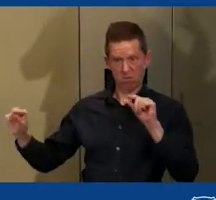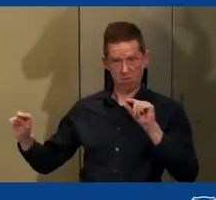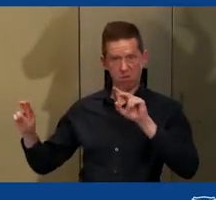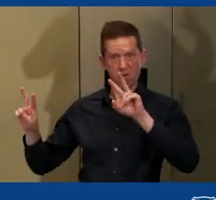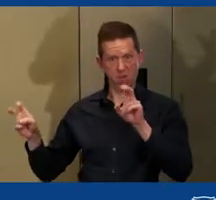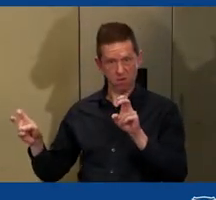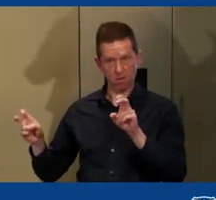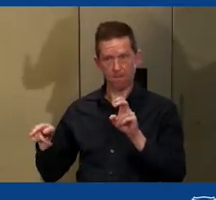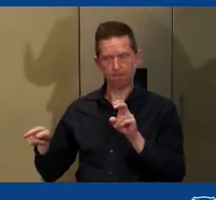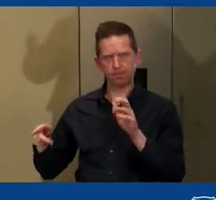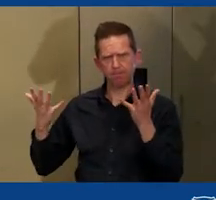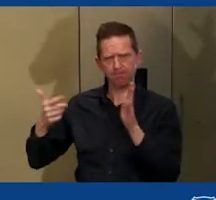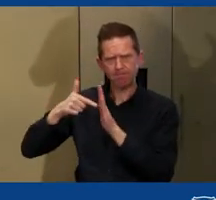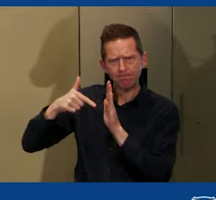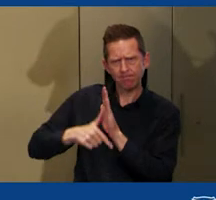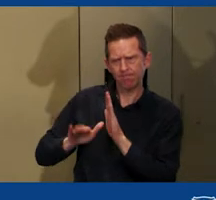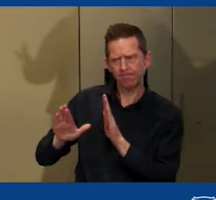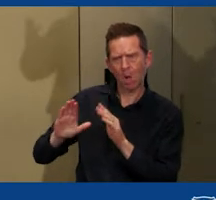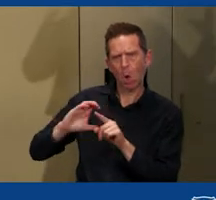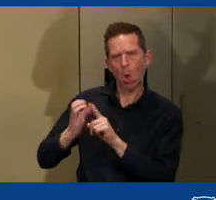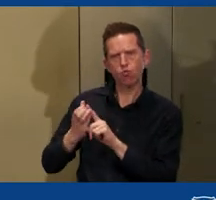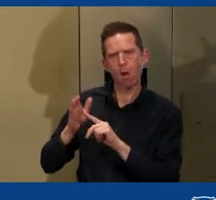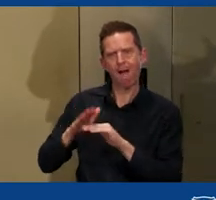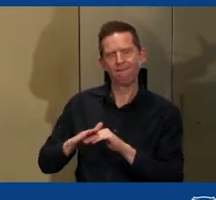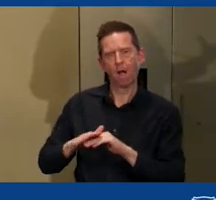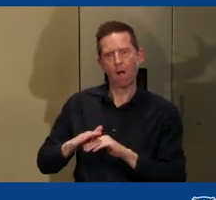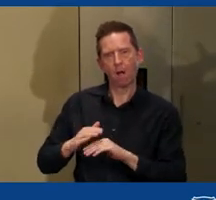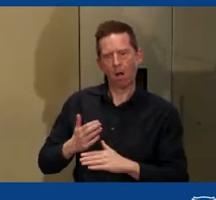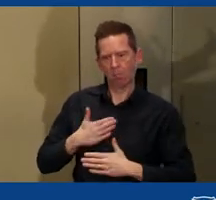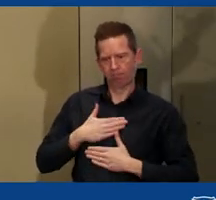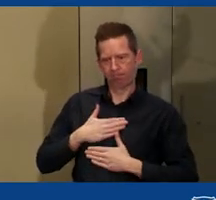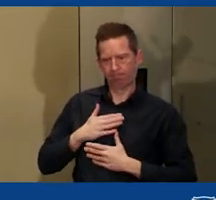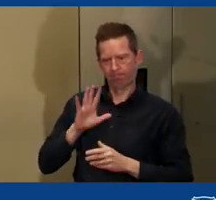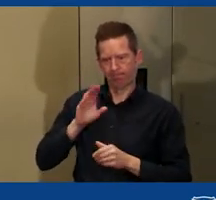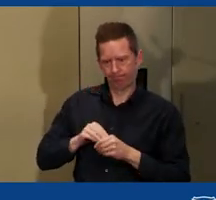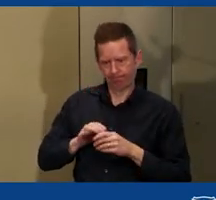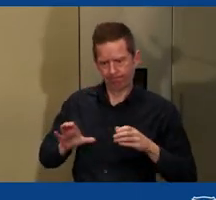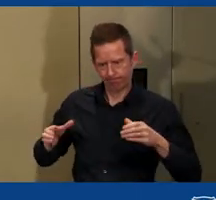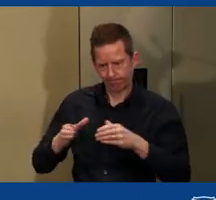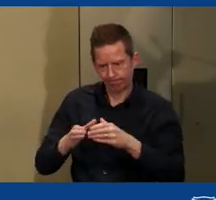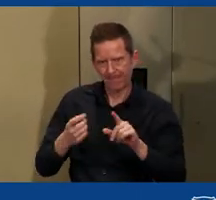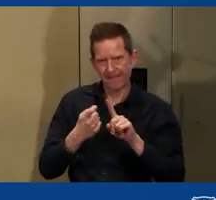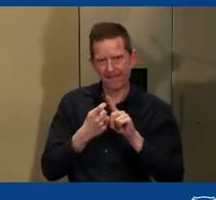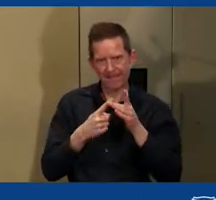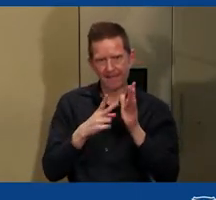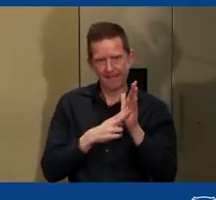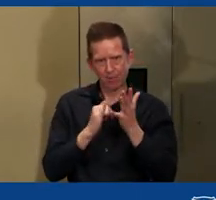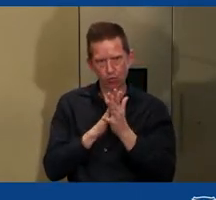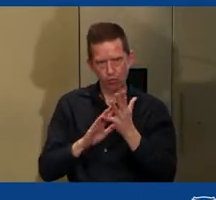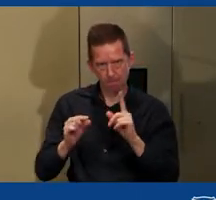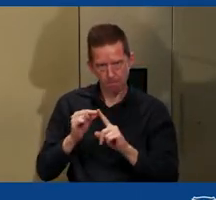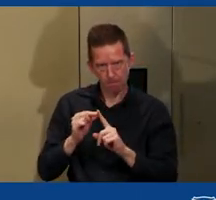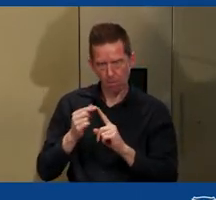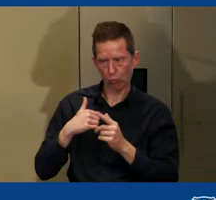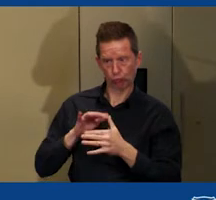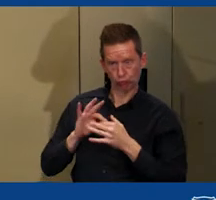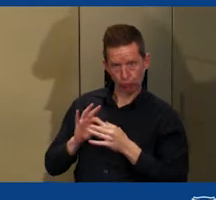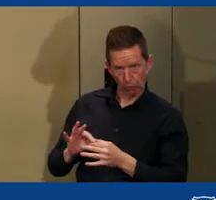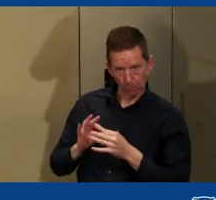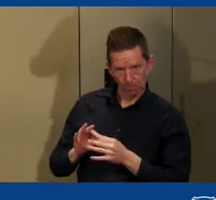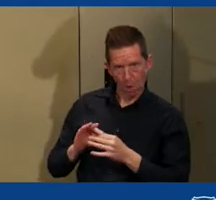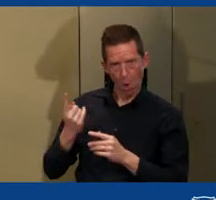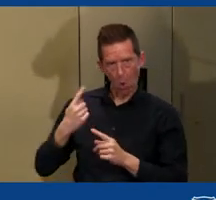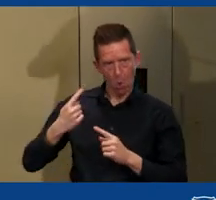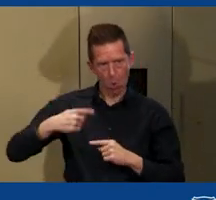cultural practice of kinship, knowing how you're related to everyone, knowing what that relationship means, who are the kin that you